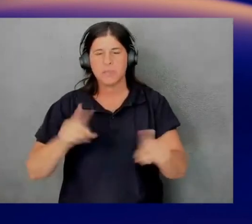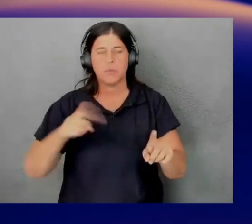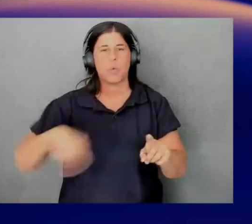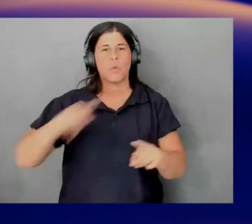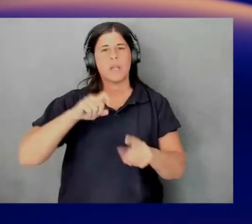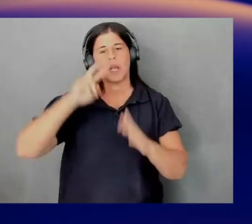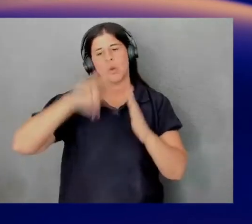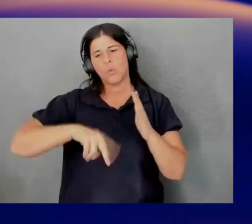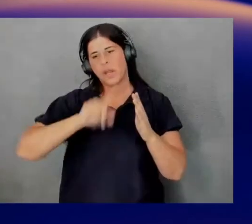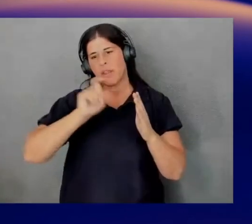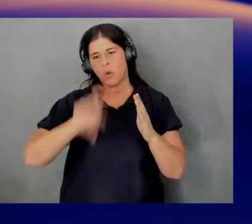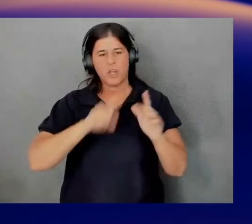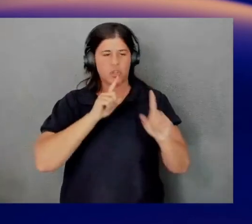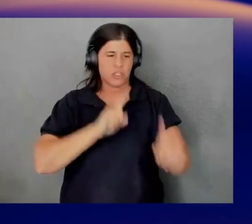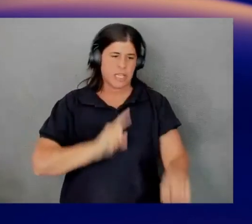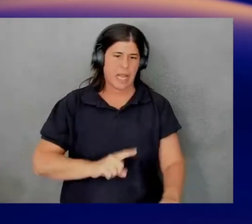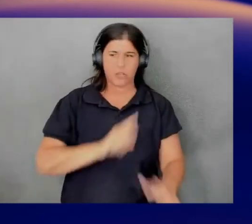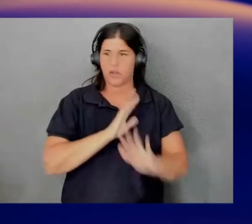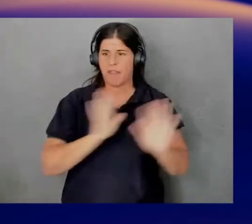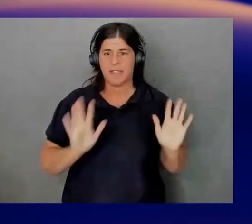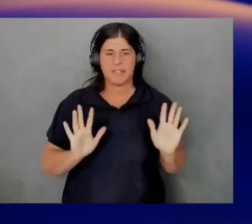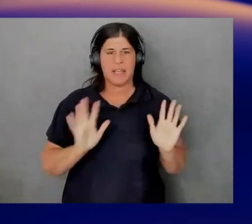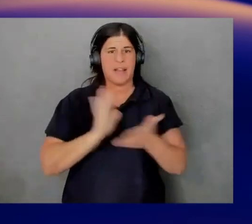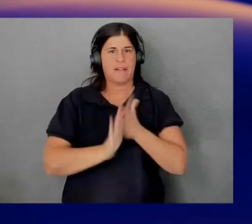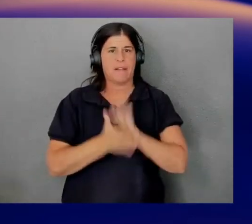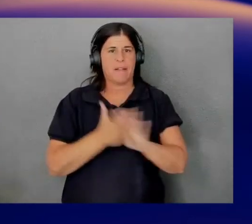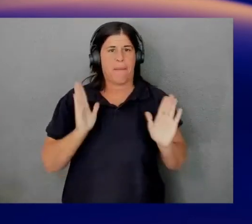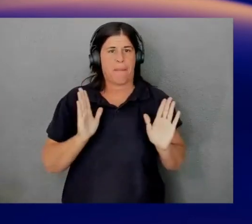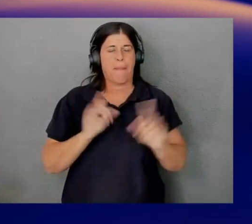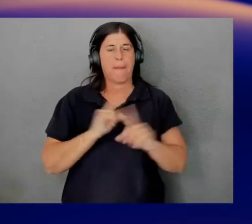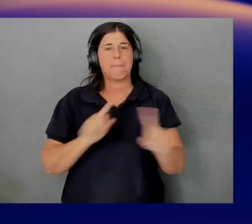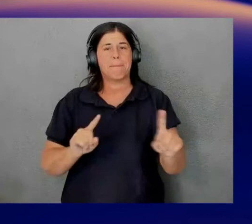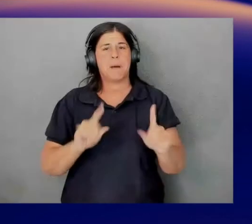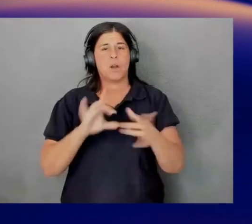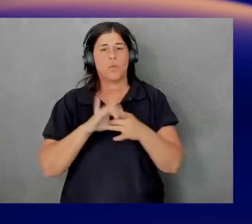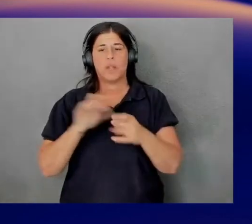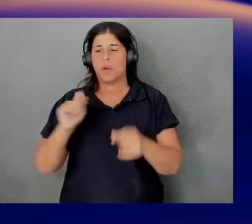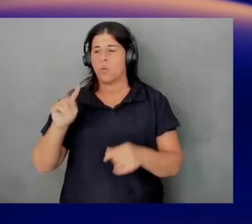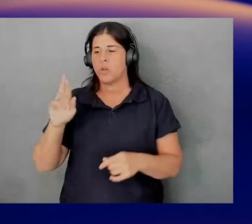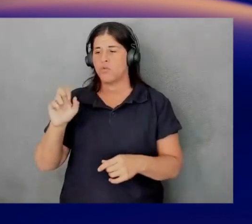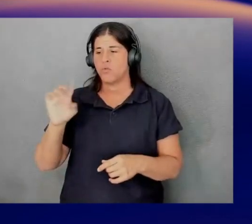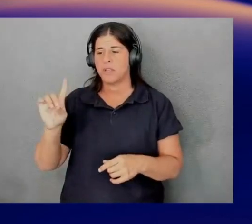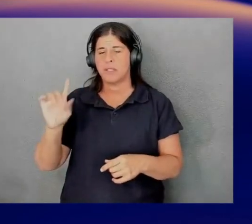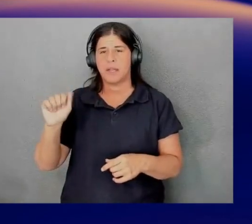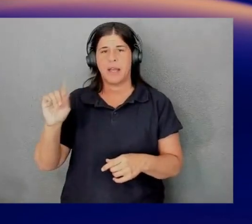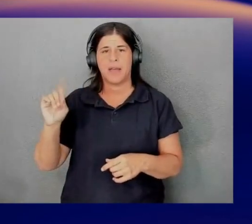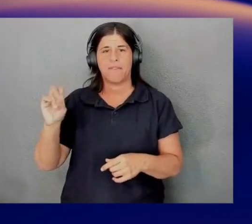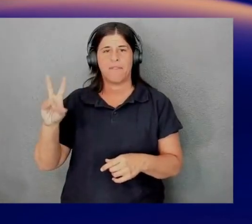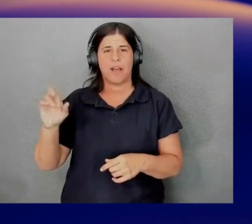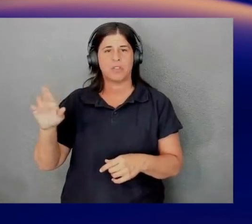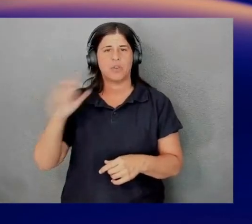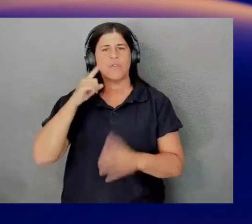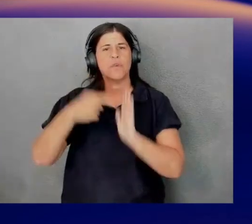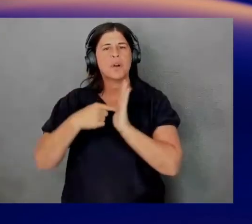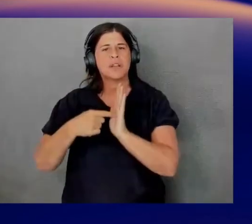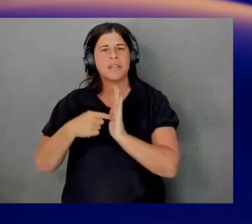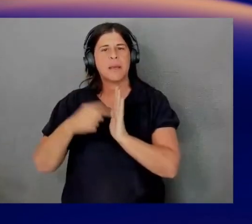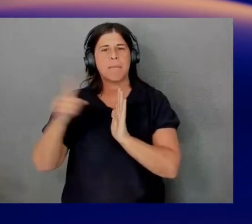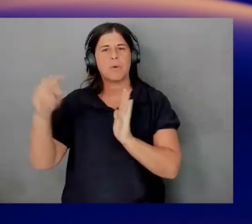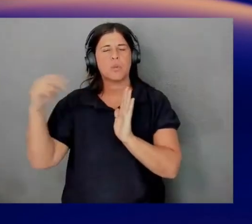questions, answer all the options, and then get done, right? But with Trusted Advisor, for example, let's go to security